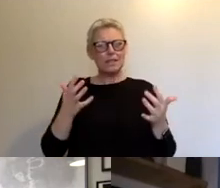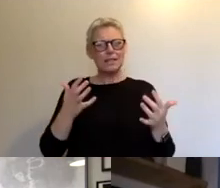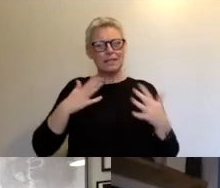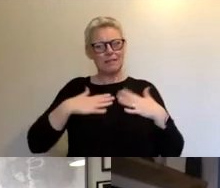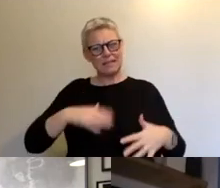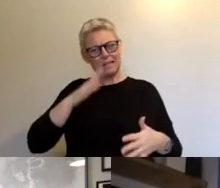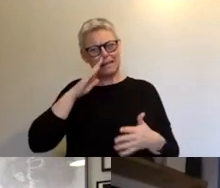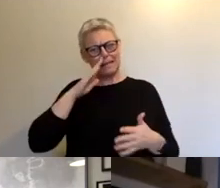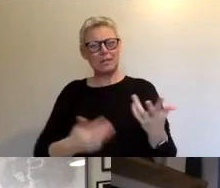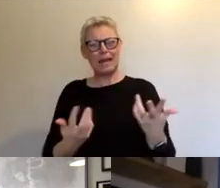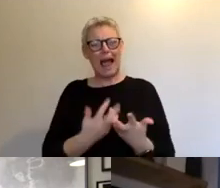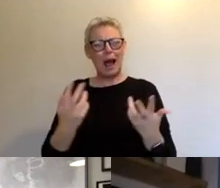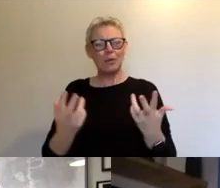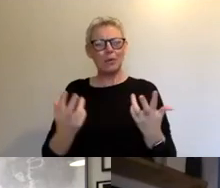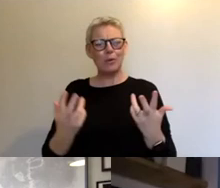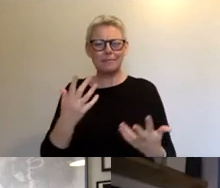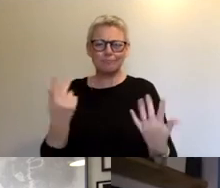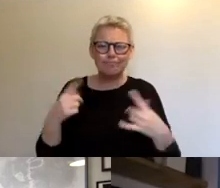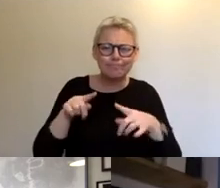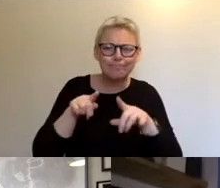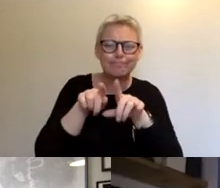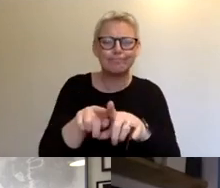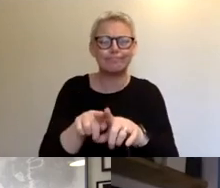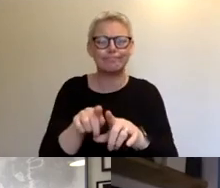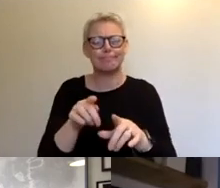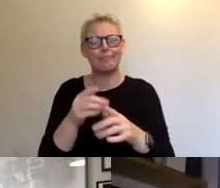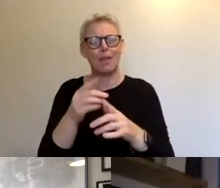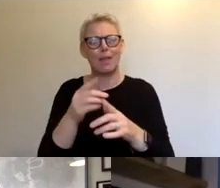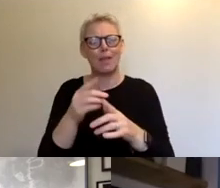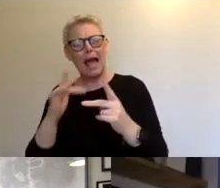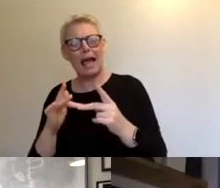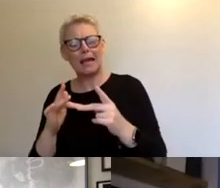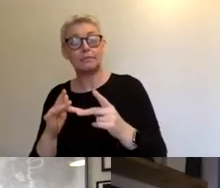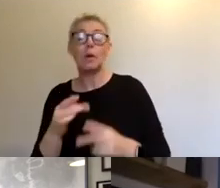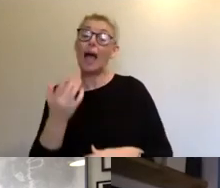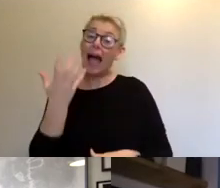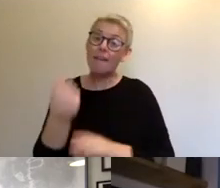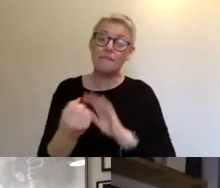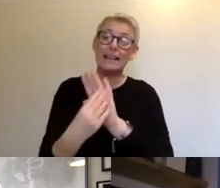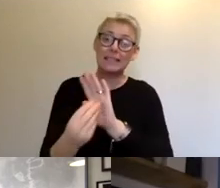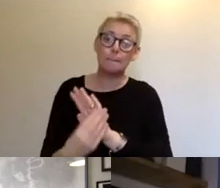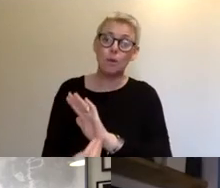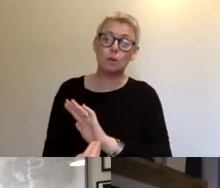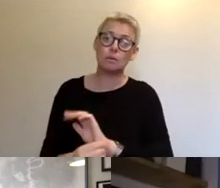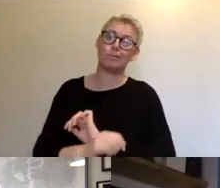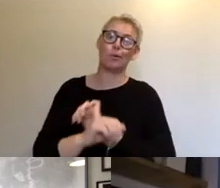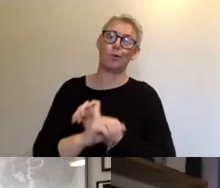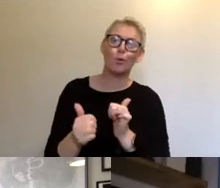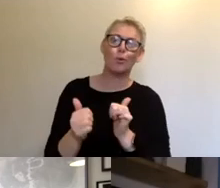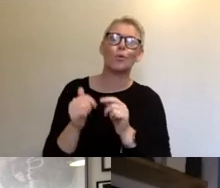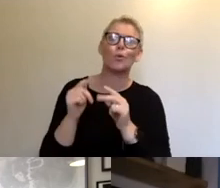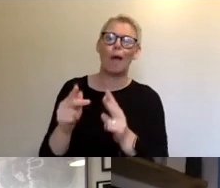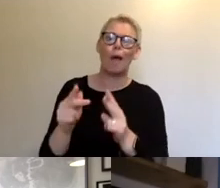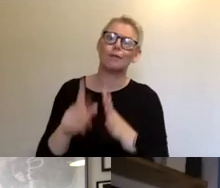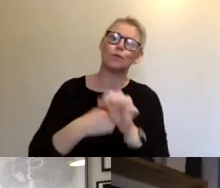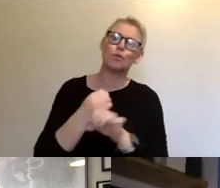of really brilliant, rich examples of, of how this has already been done, but I don't want us to forget because we're in this new post pandemic